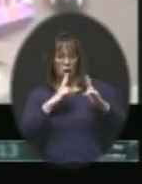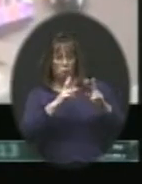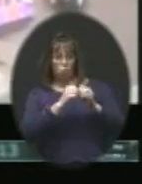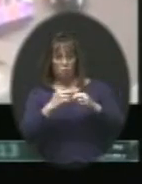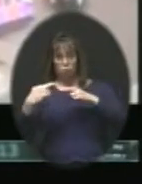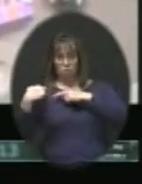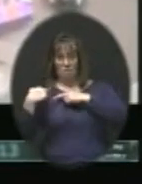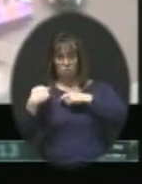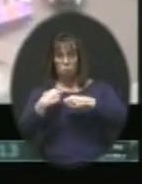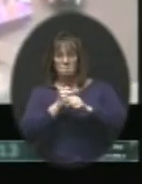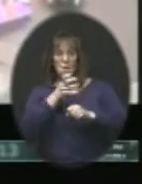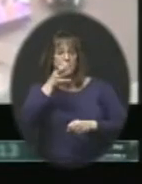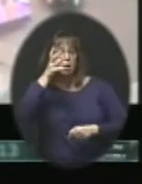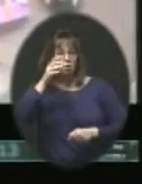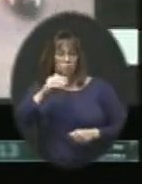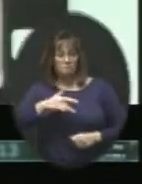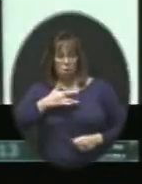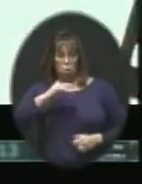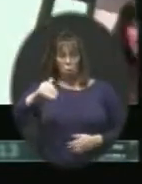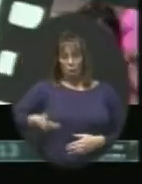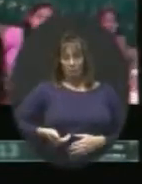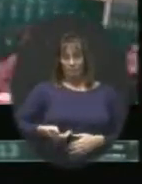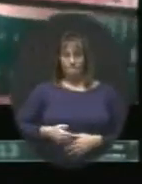responsibility to make parents feel welcome.